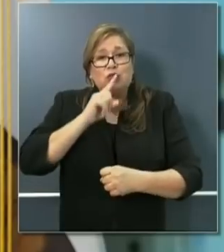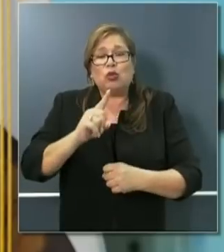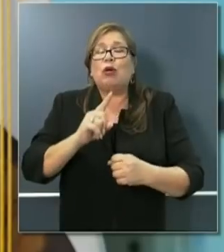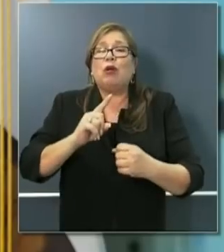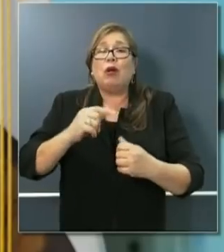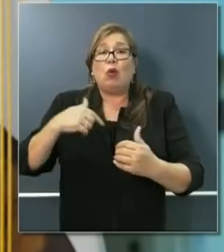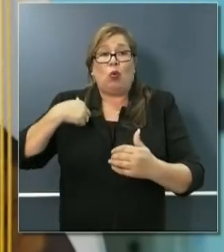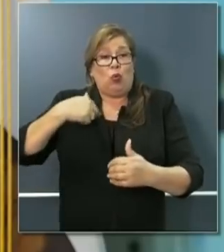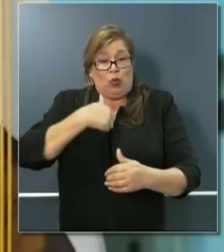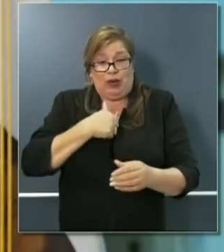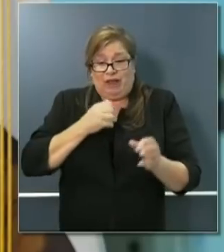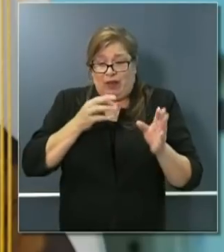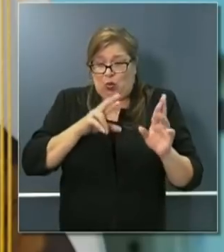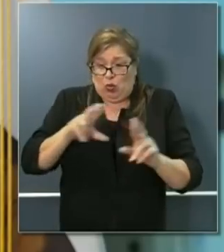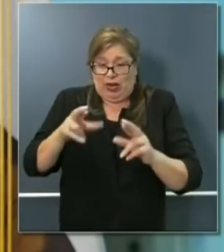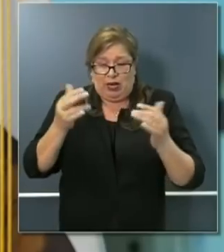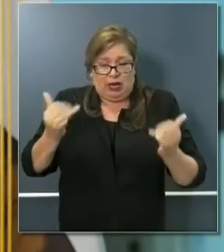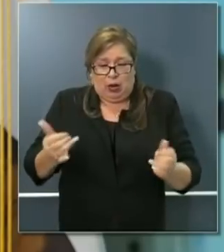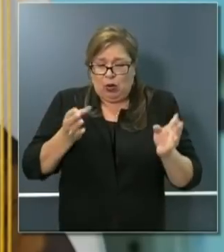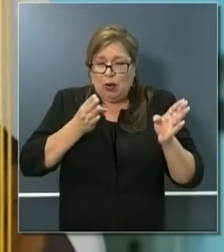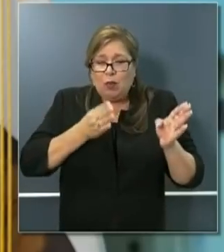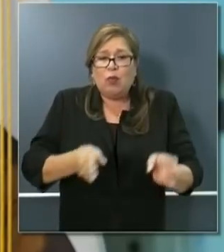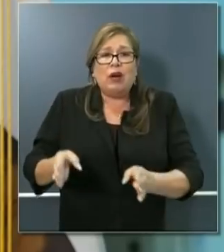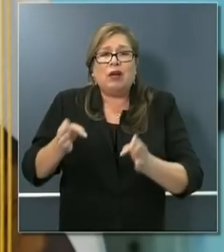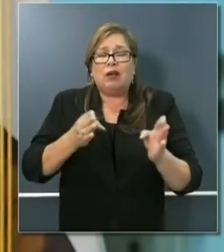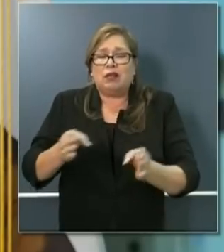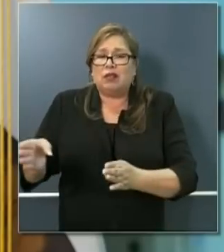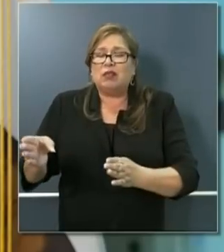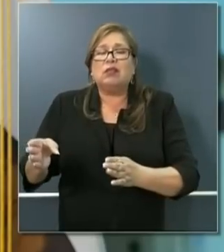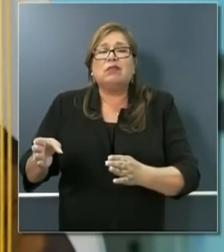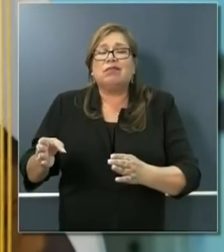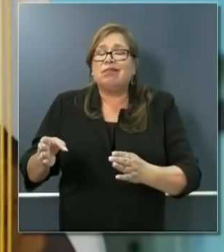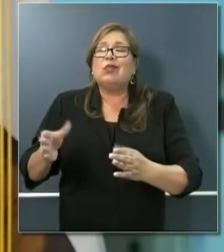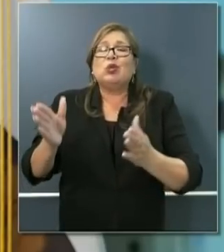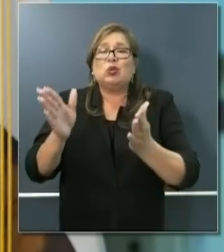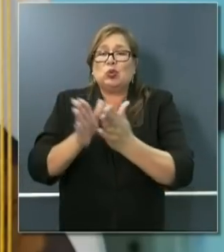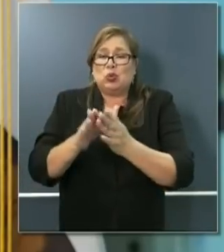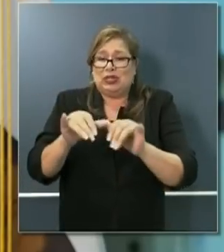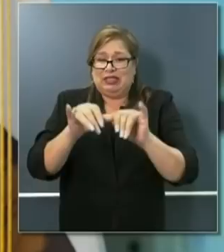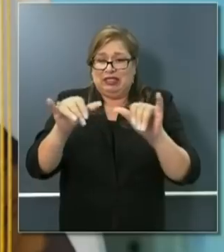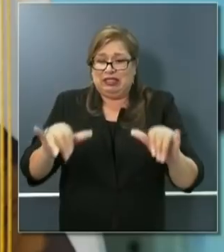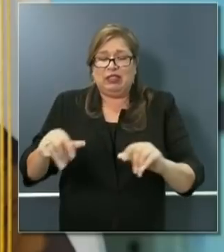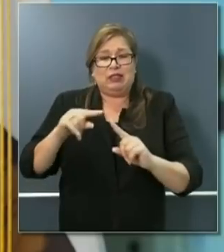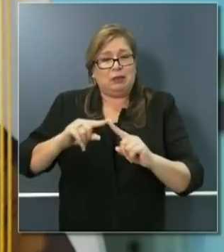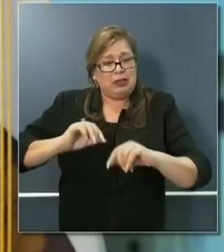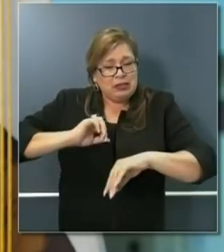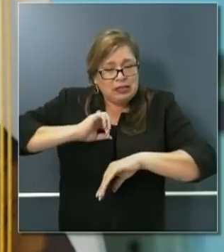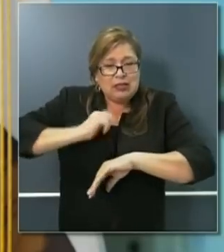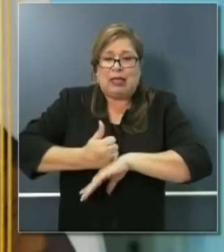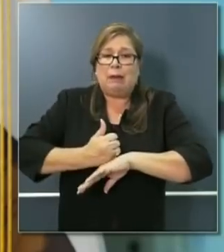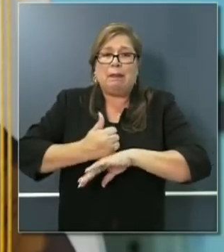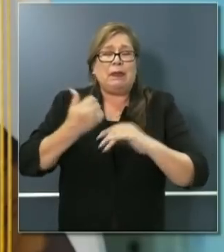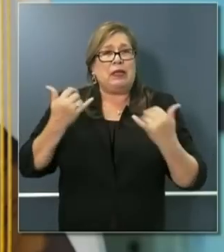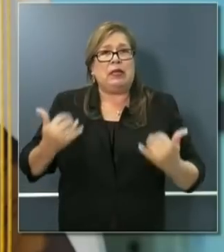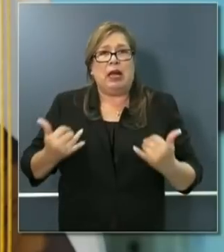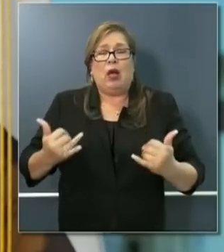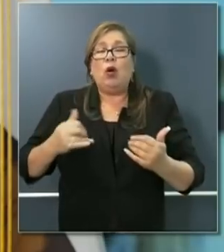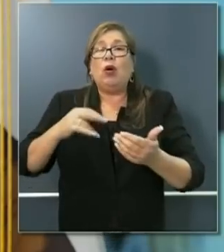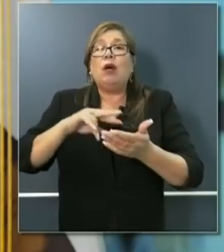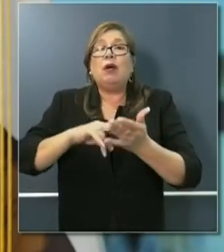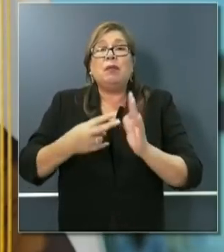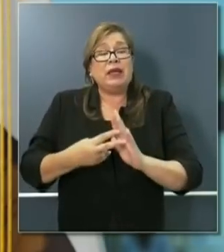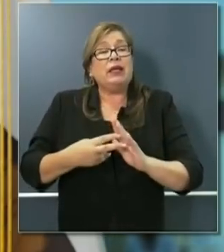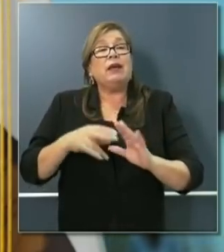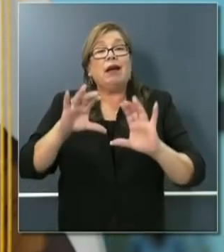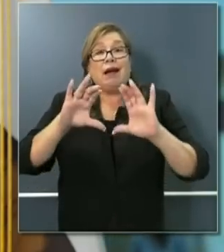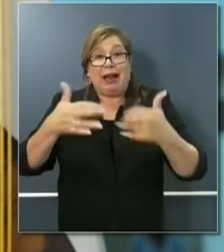that we are preparing today to set our school system up where we are increasing class